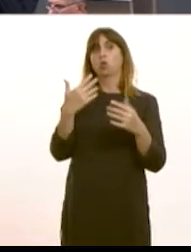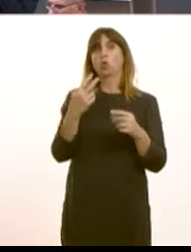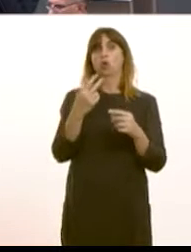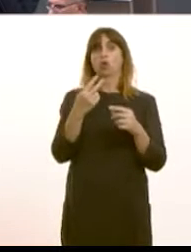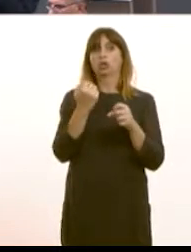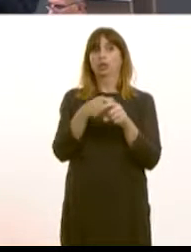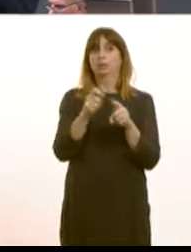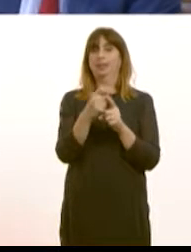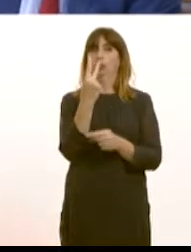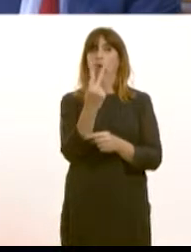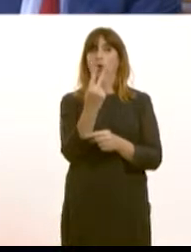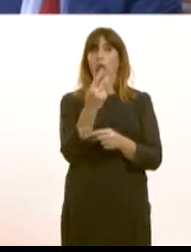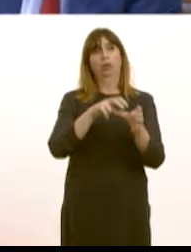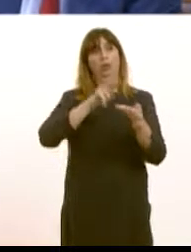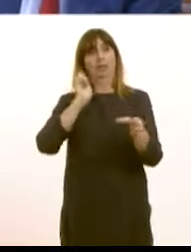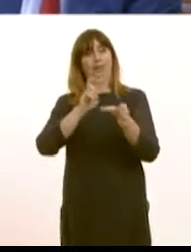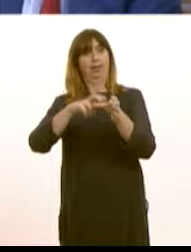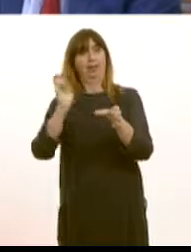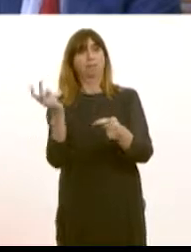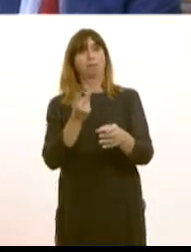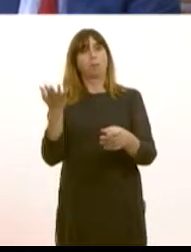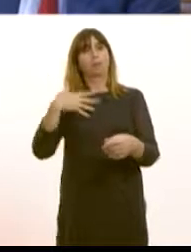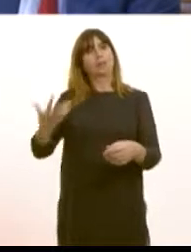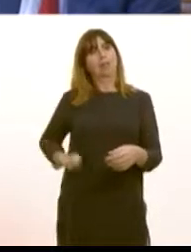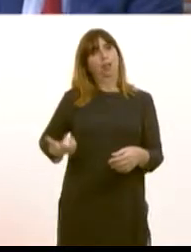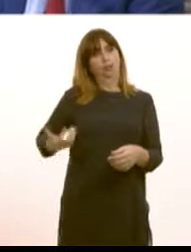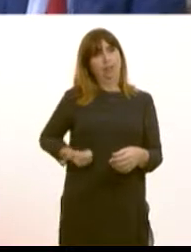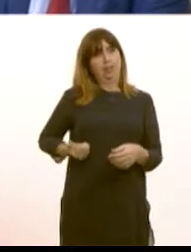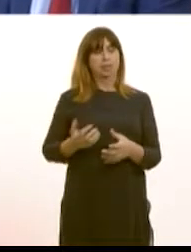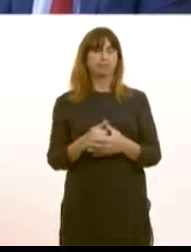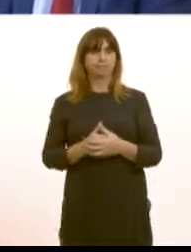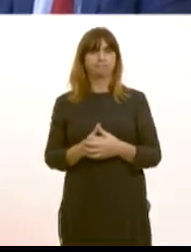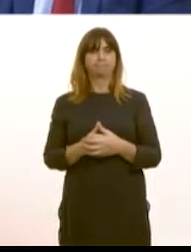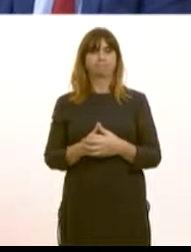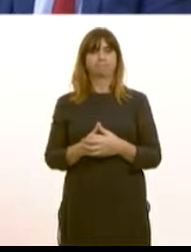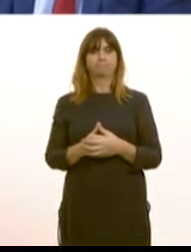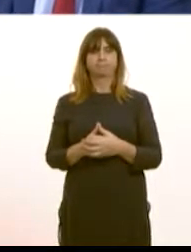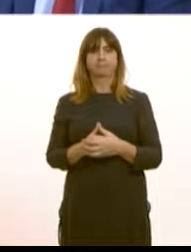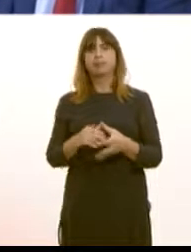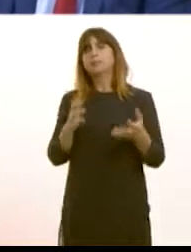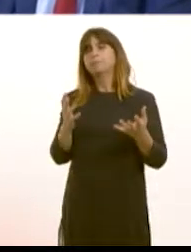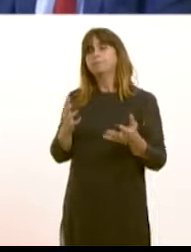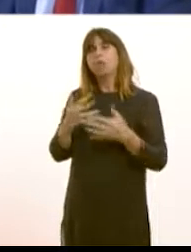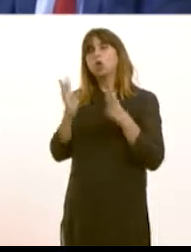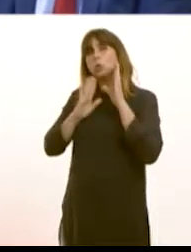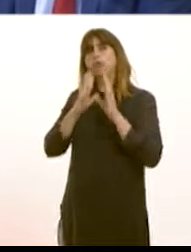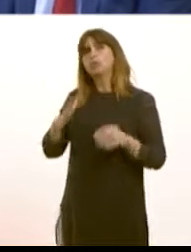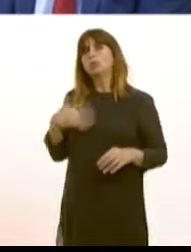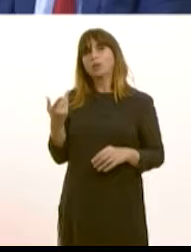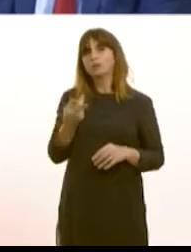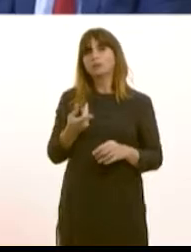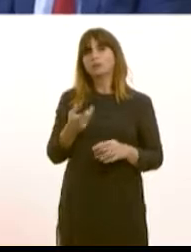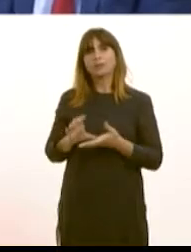Kidweli that handed in their notice and the service has been resumed what I notice with many younger GPs is they're not interested in buying into a practice